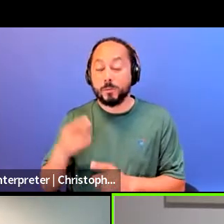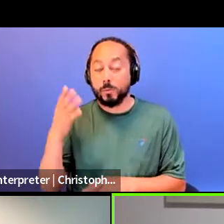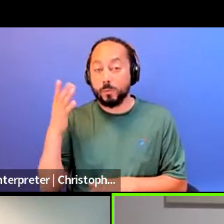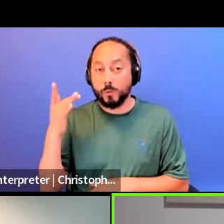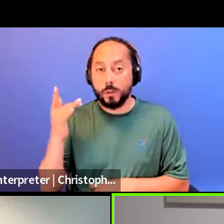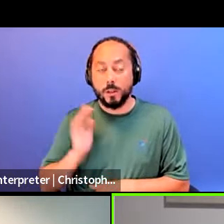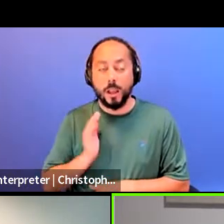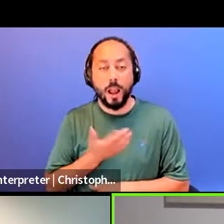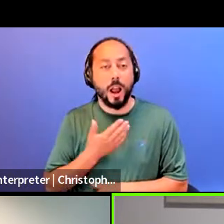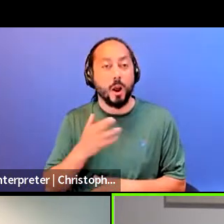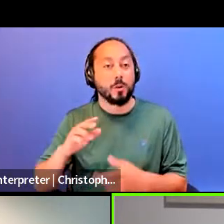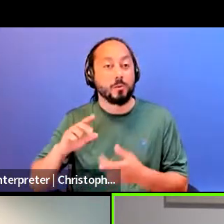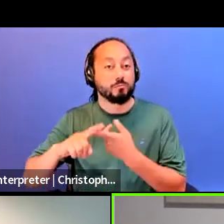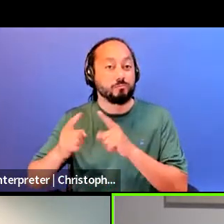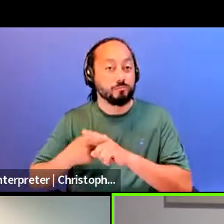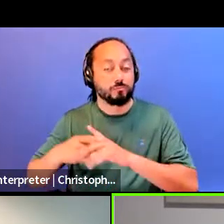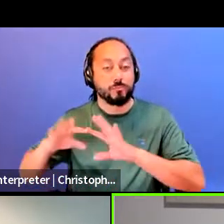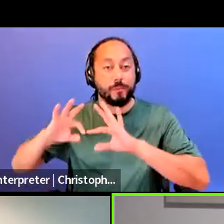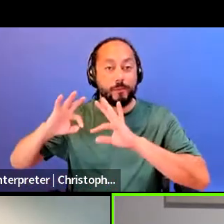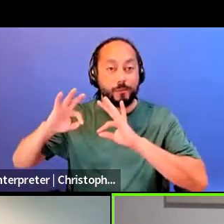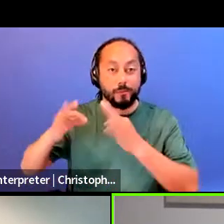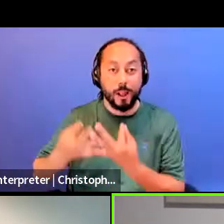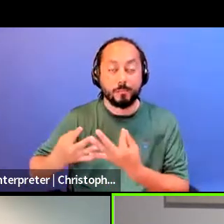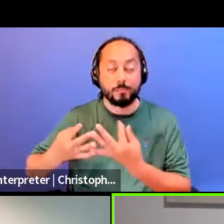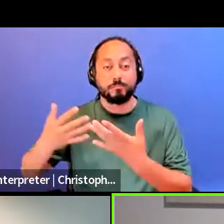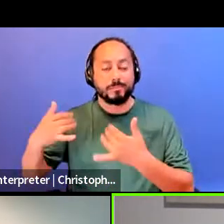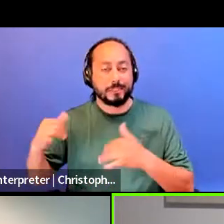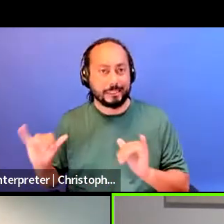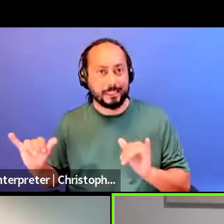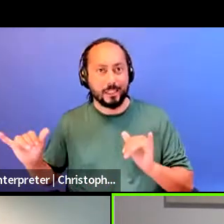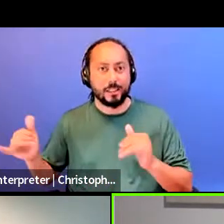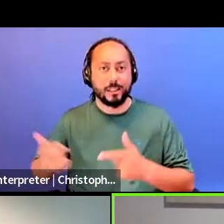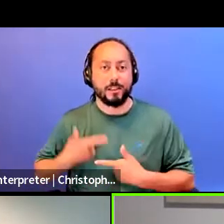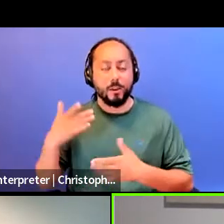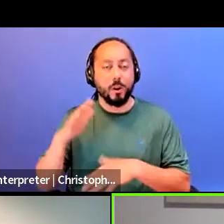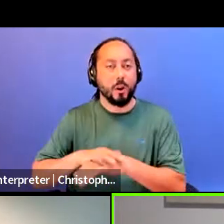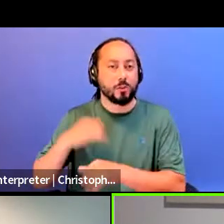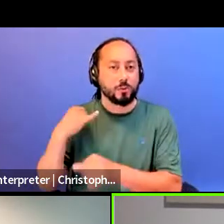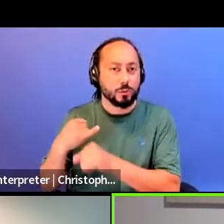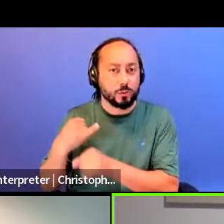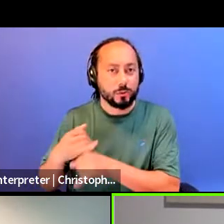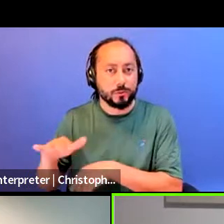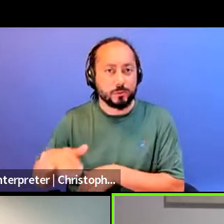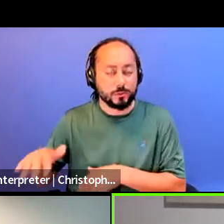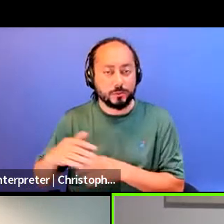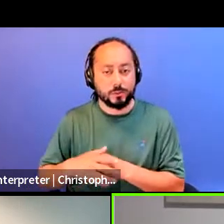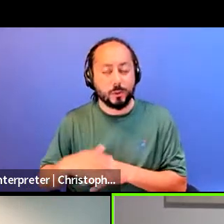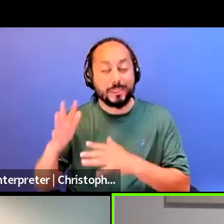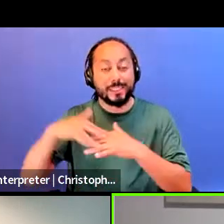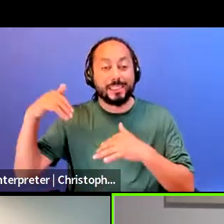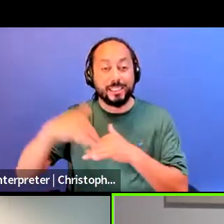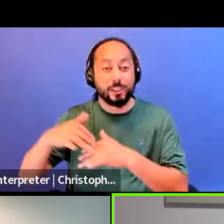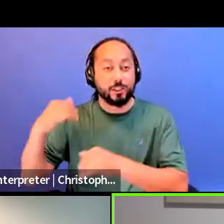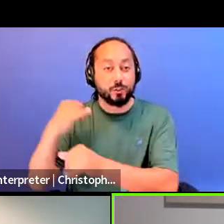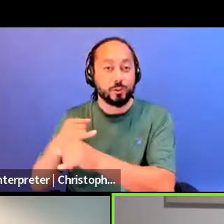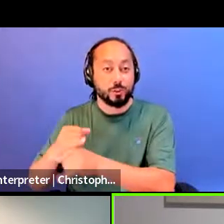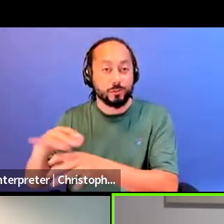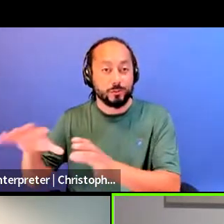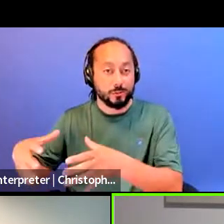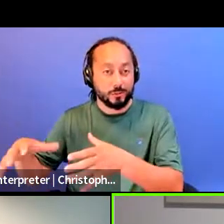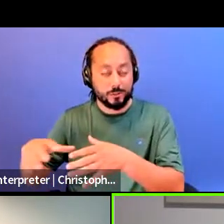are still living on reserve. They're living in remote communities.